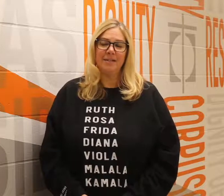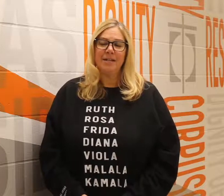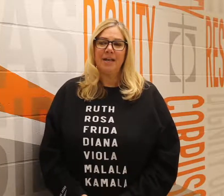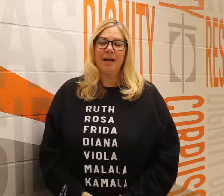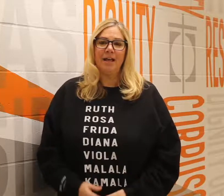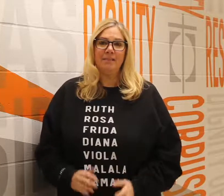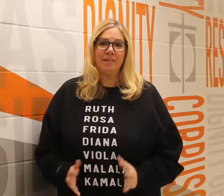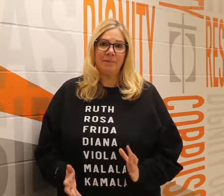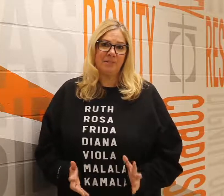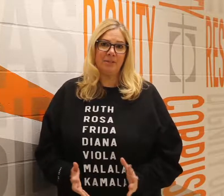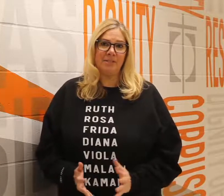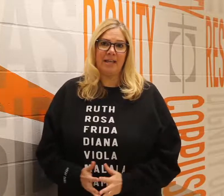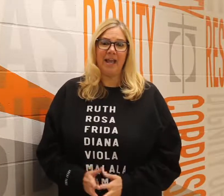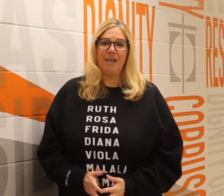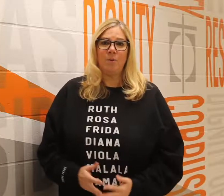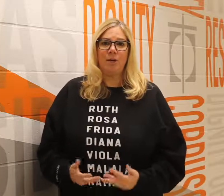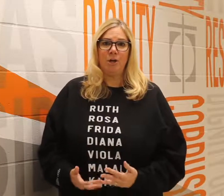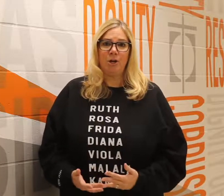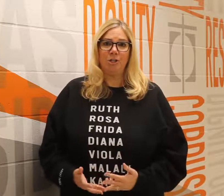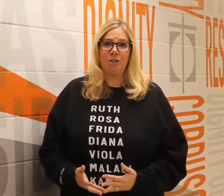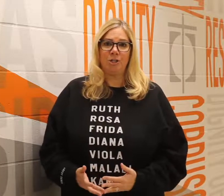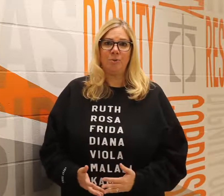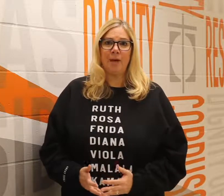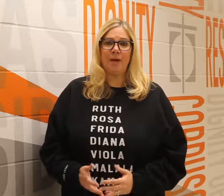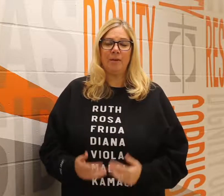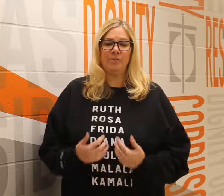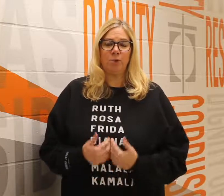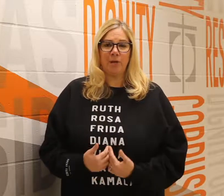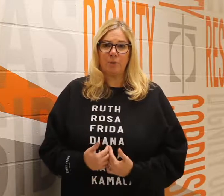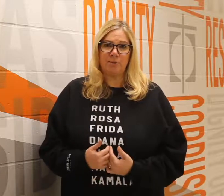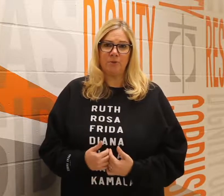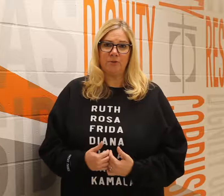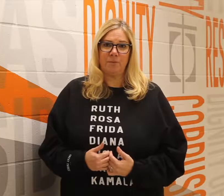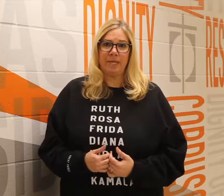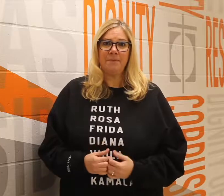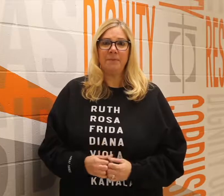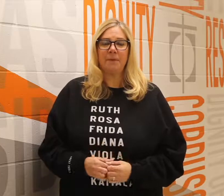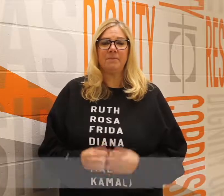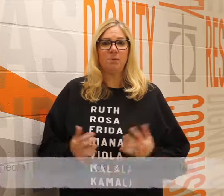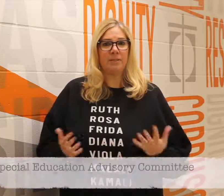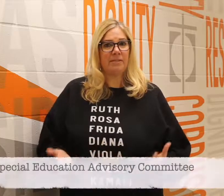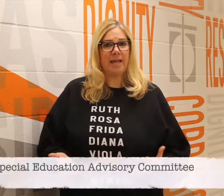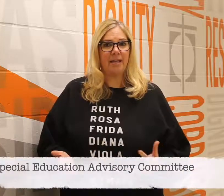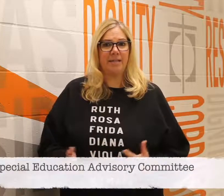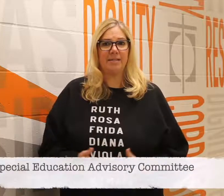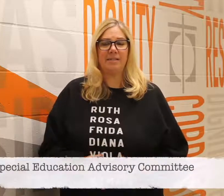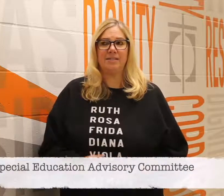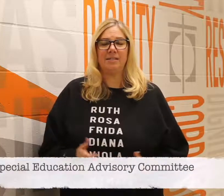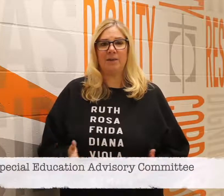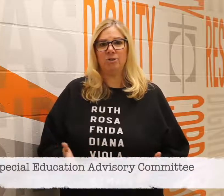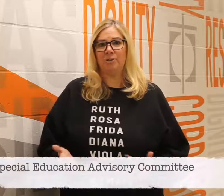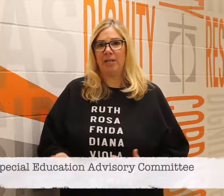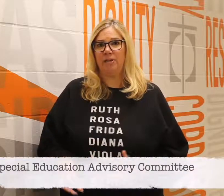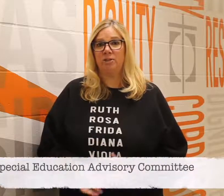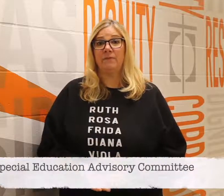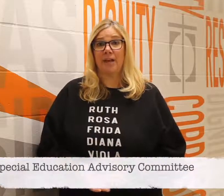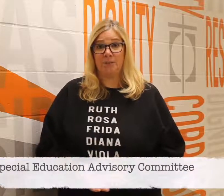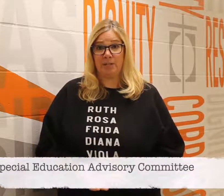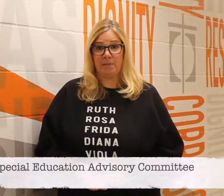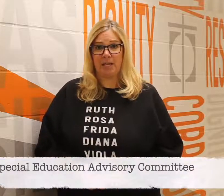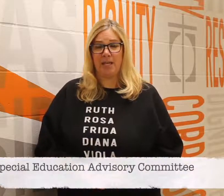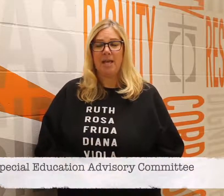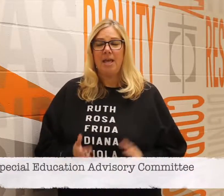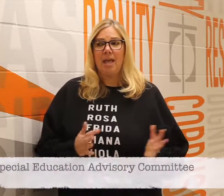can a little bit about seac i want to encourage you it was a great resource for me so what seac is is the special education